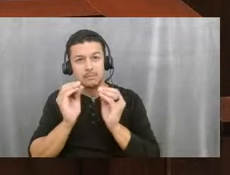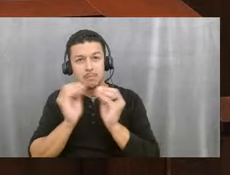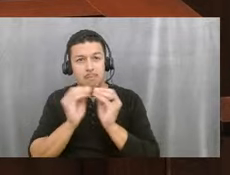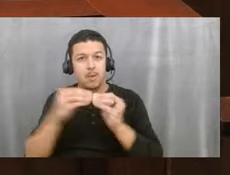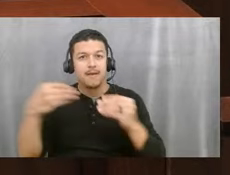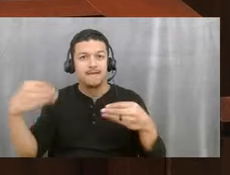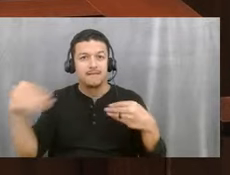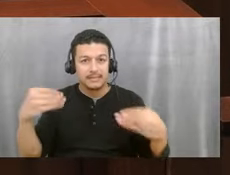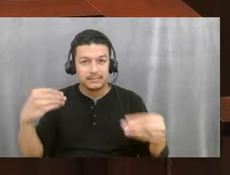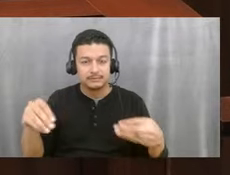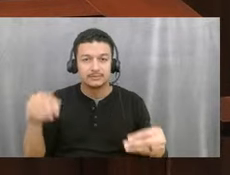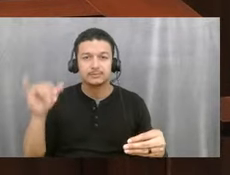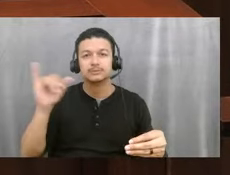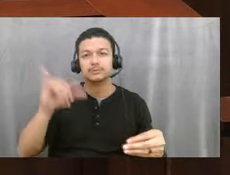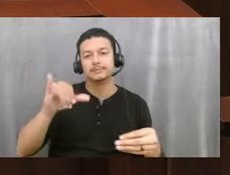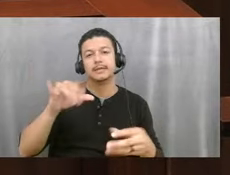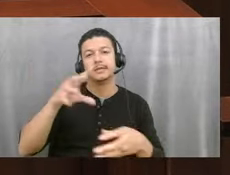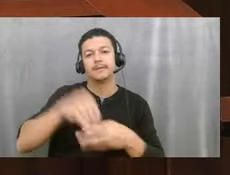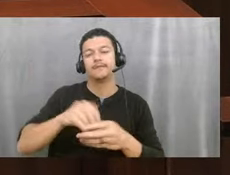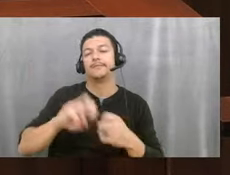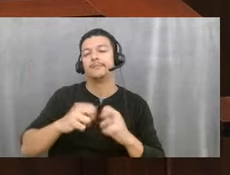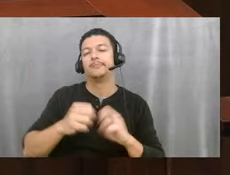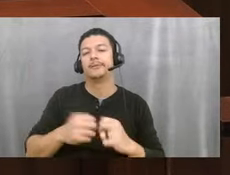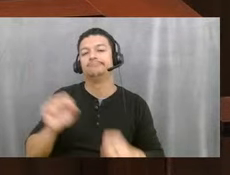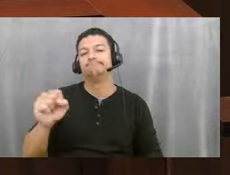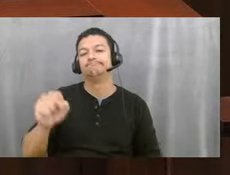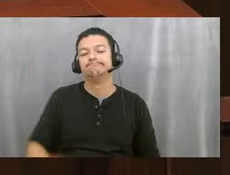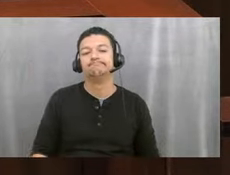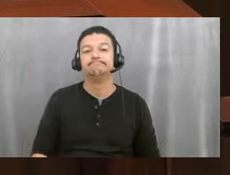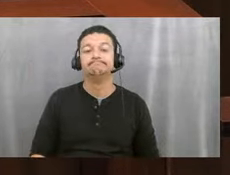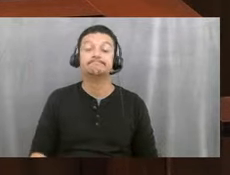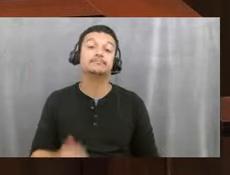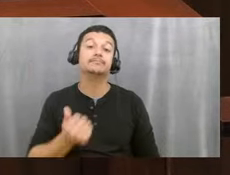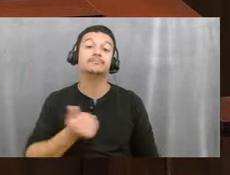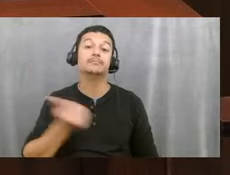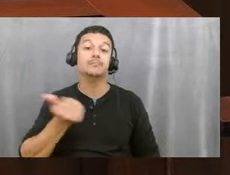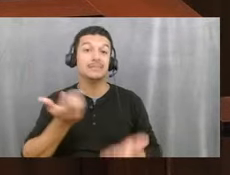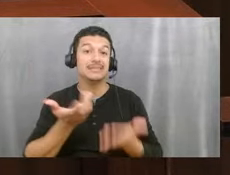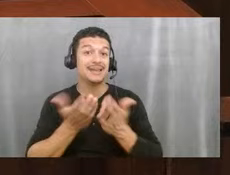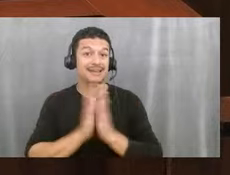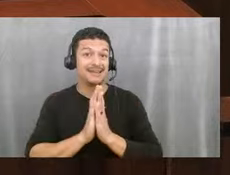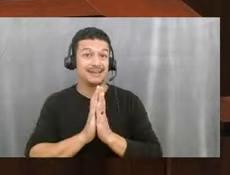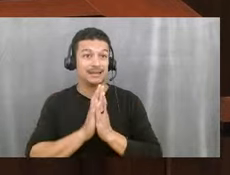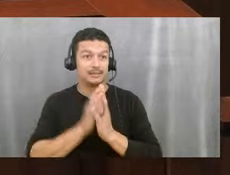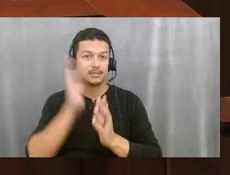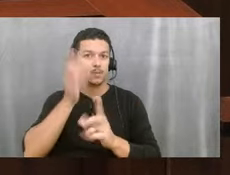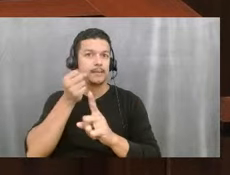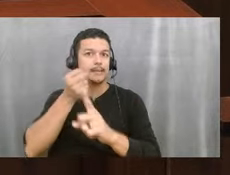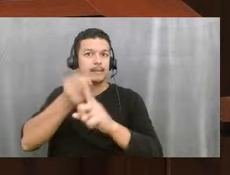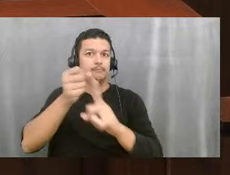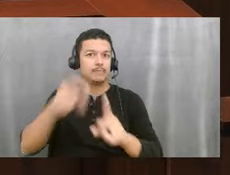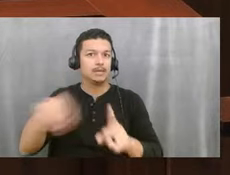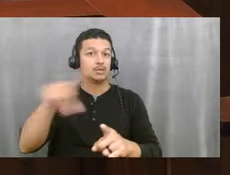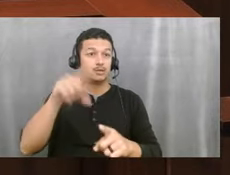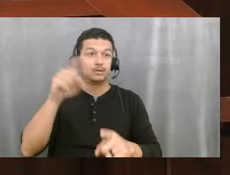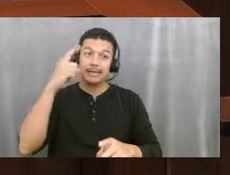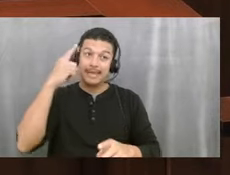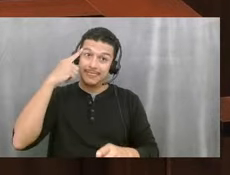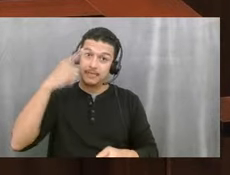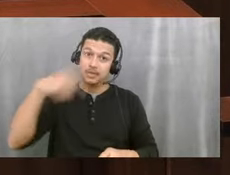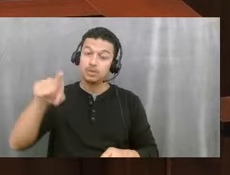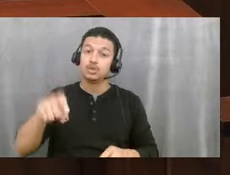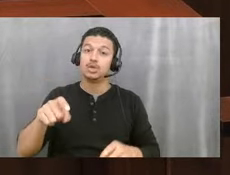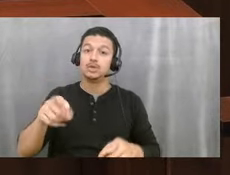part of the issue as well. One of the other things we asked for that's going to impact you all that I think you should be planning for is that